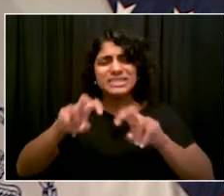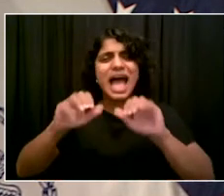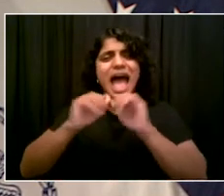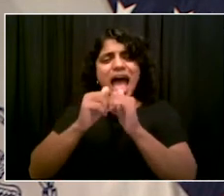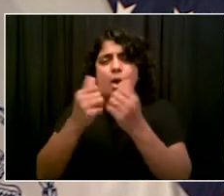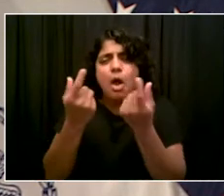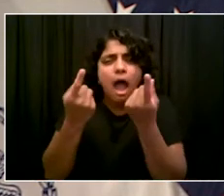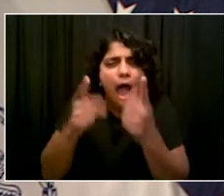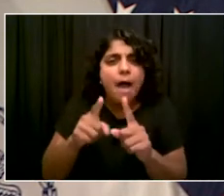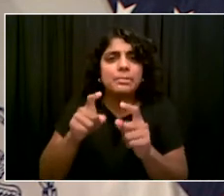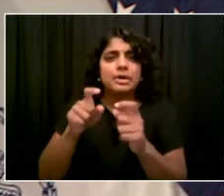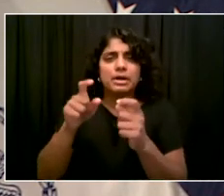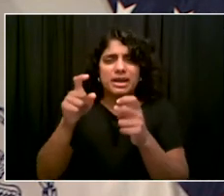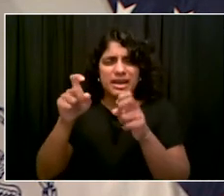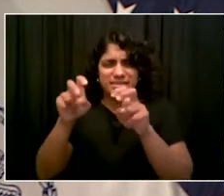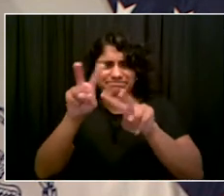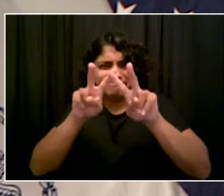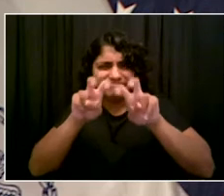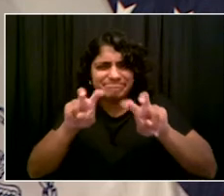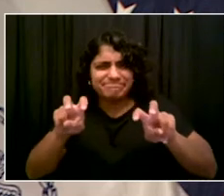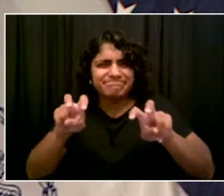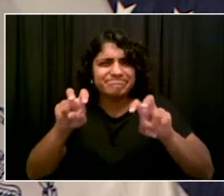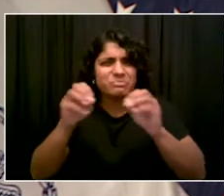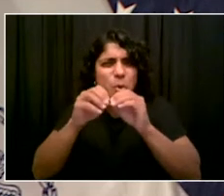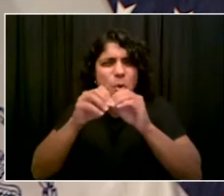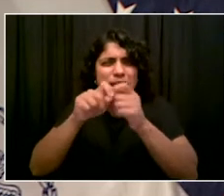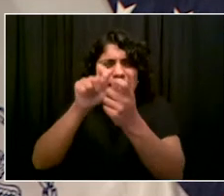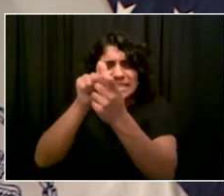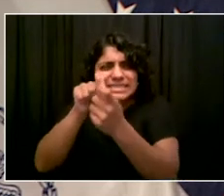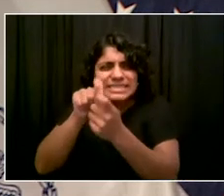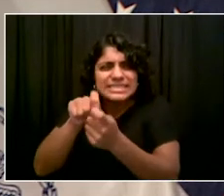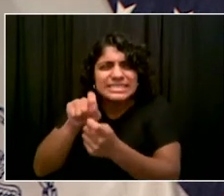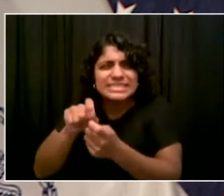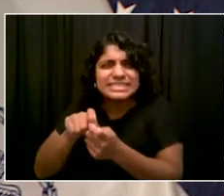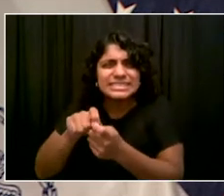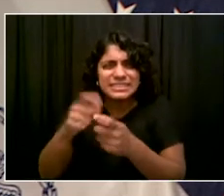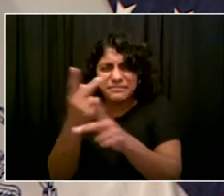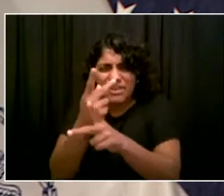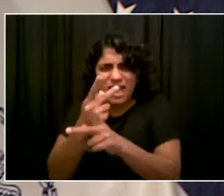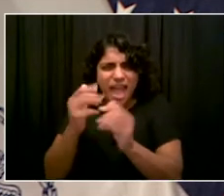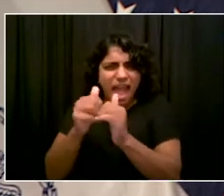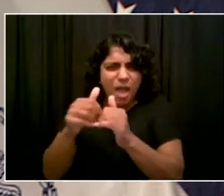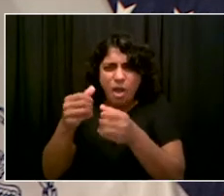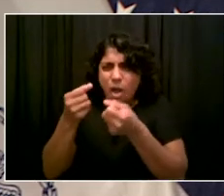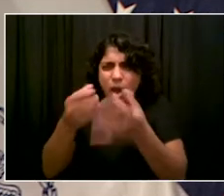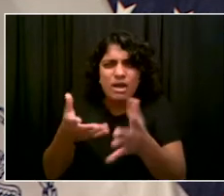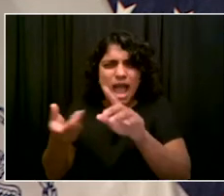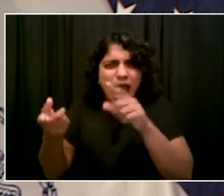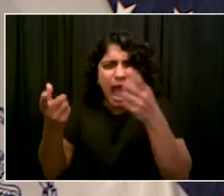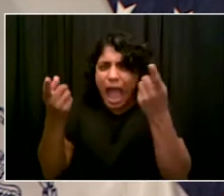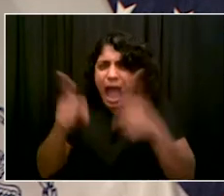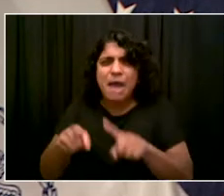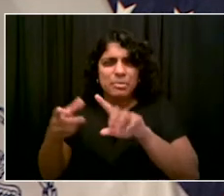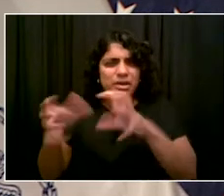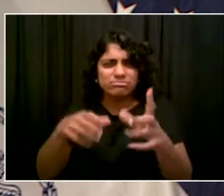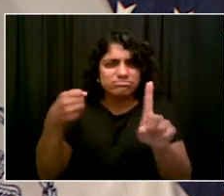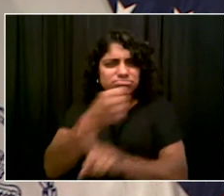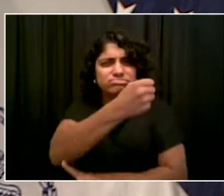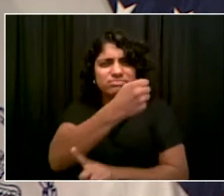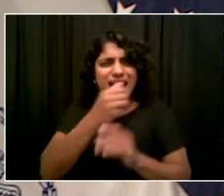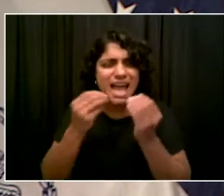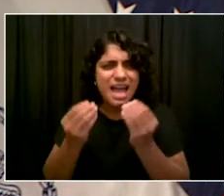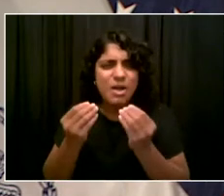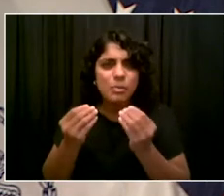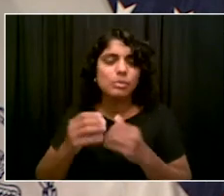understandably, if NYPD saw something they were trying to address, that's something that's important in and of